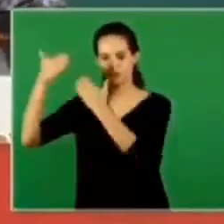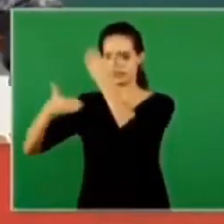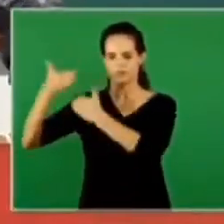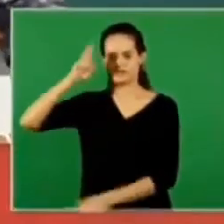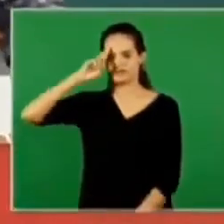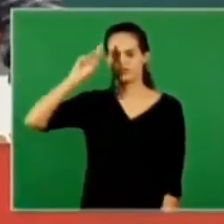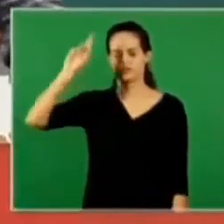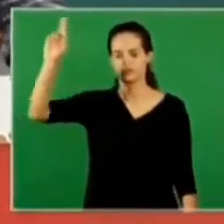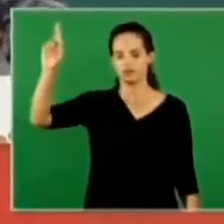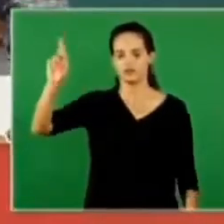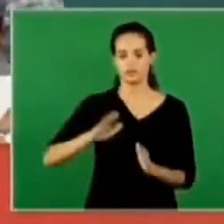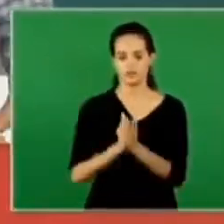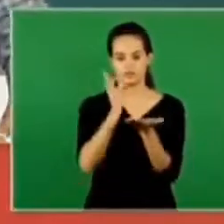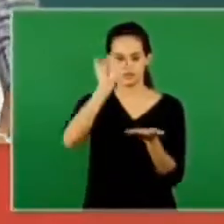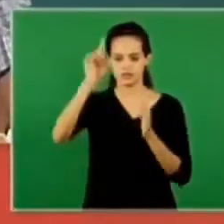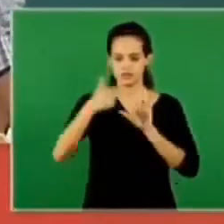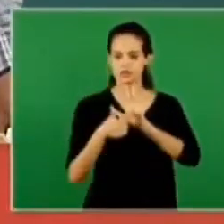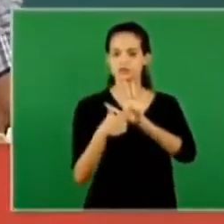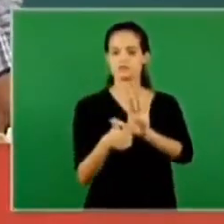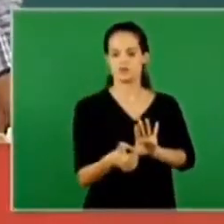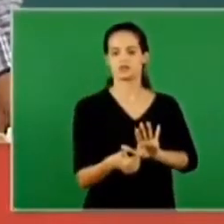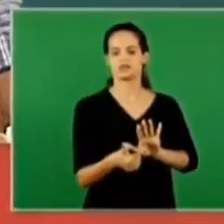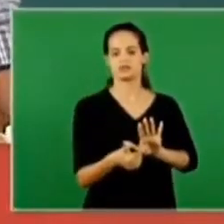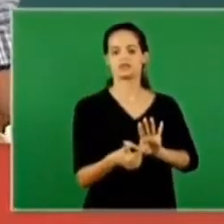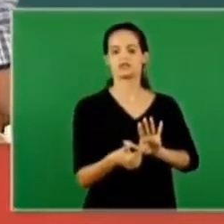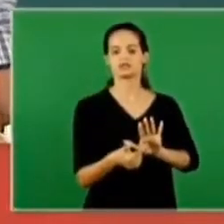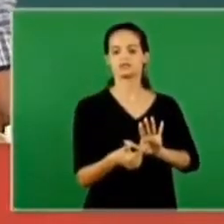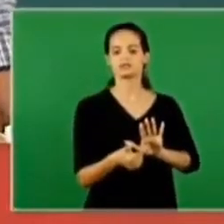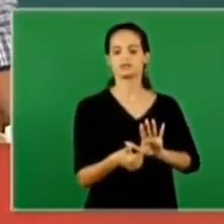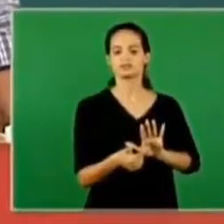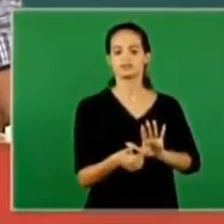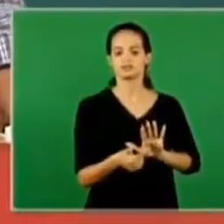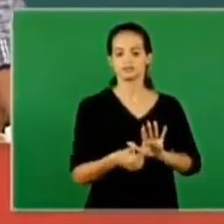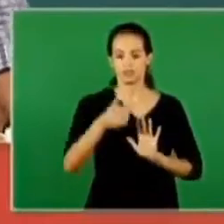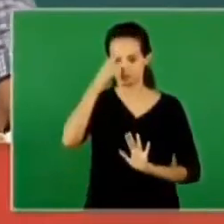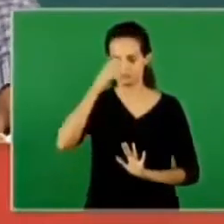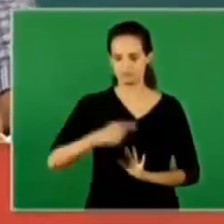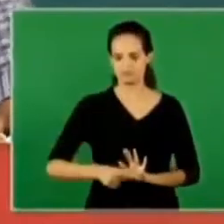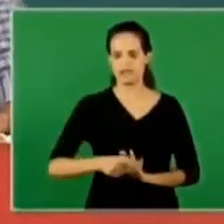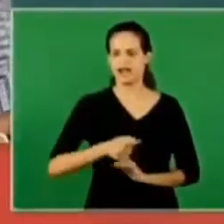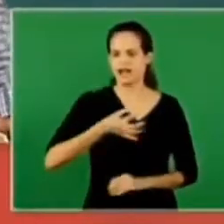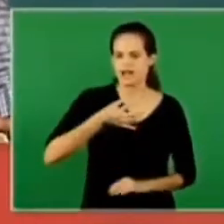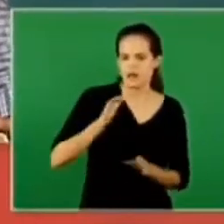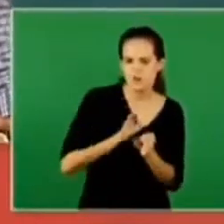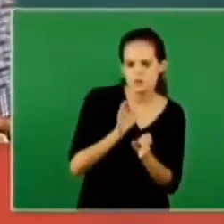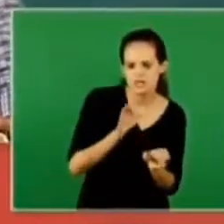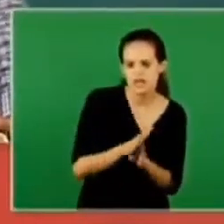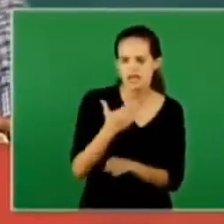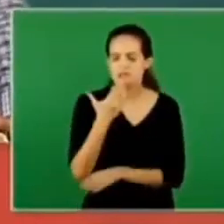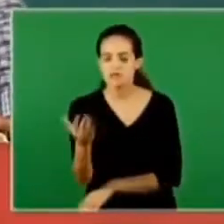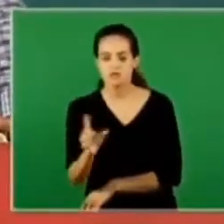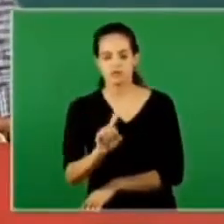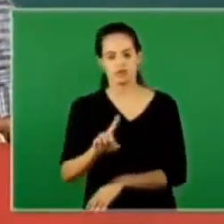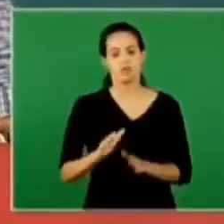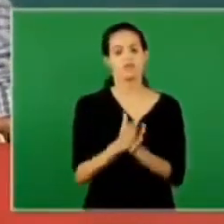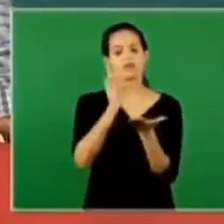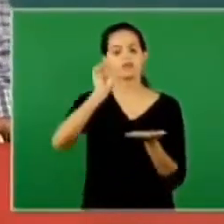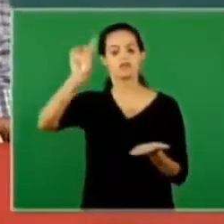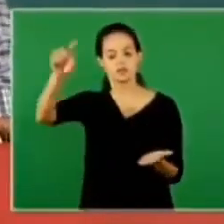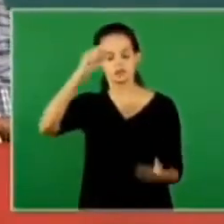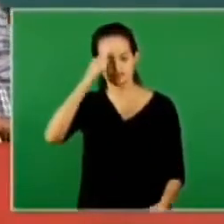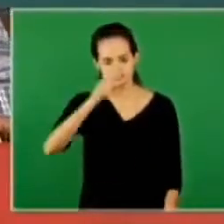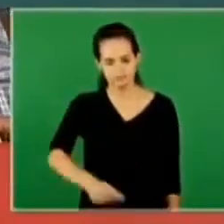the word of the lord has an ordinance it's an order it's not an advice or suggestion